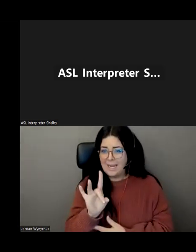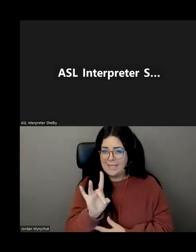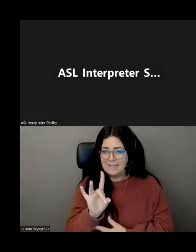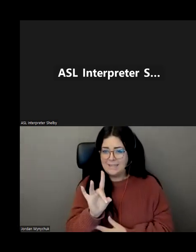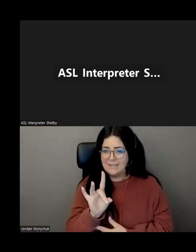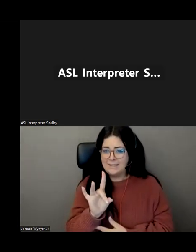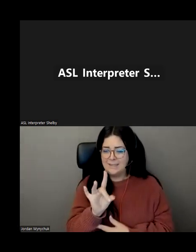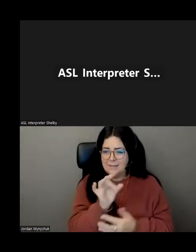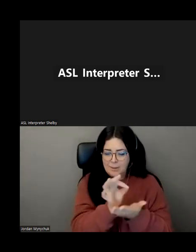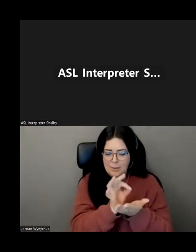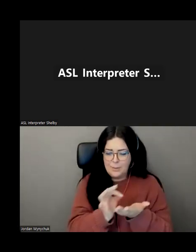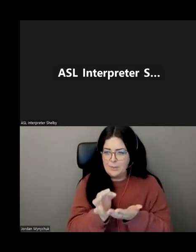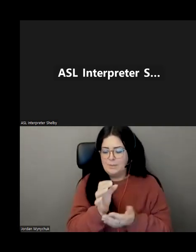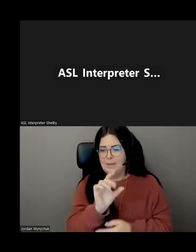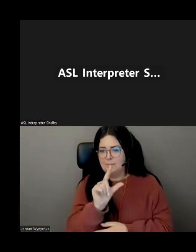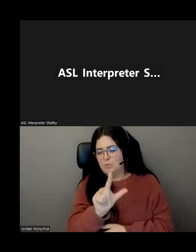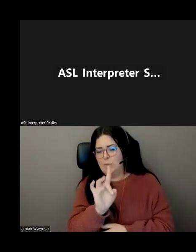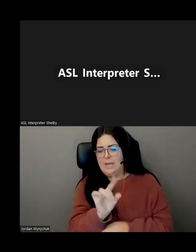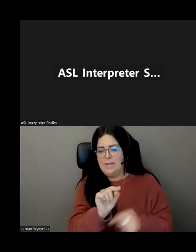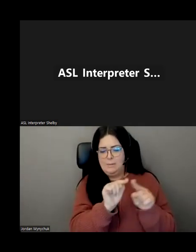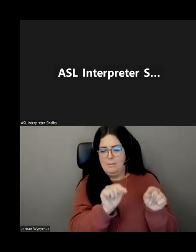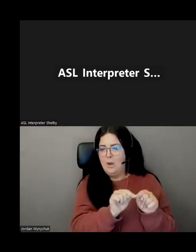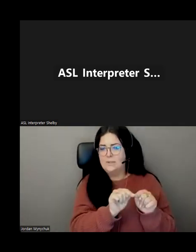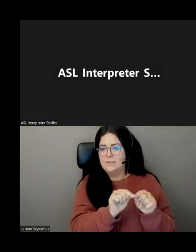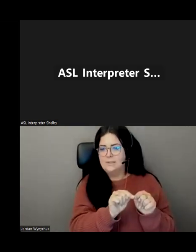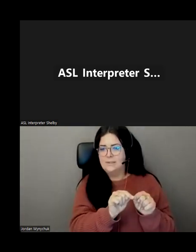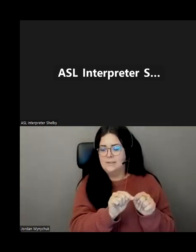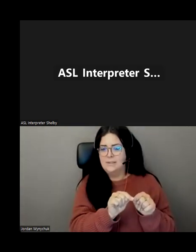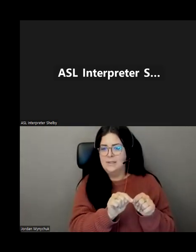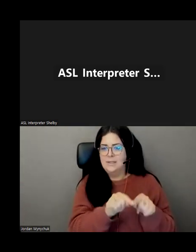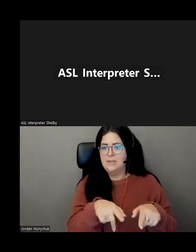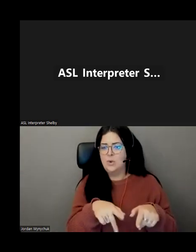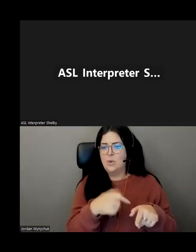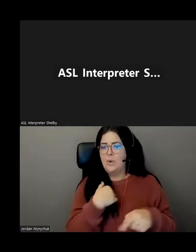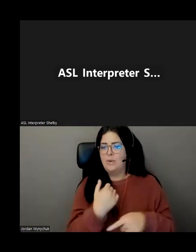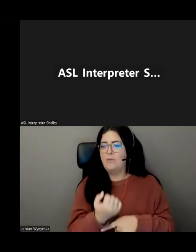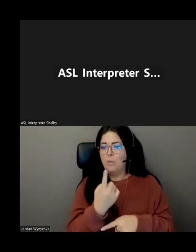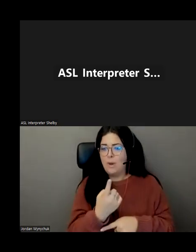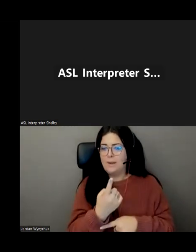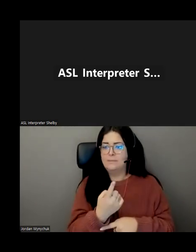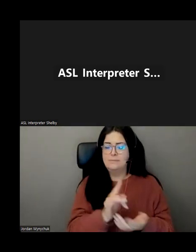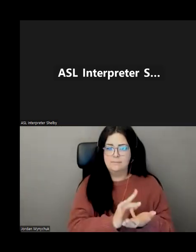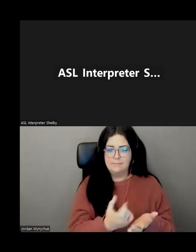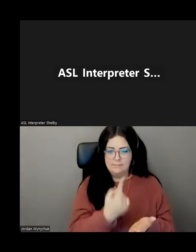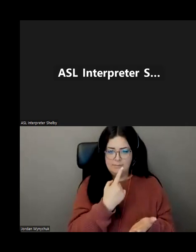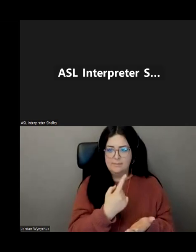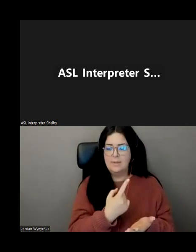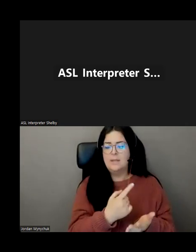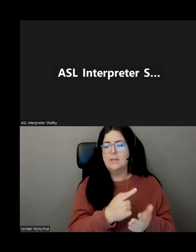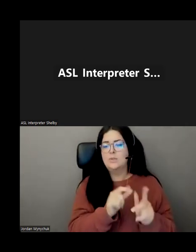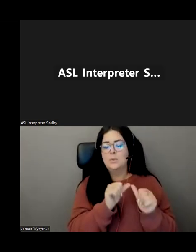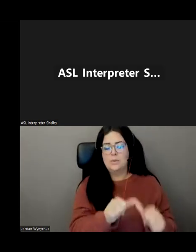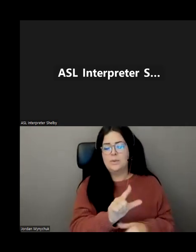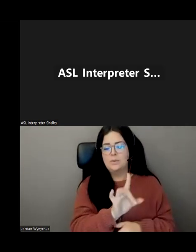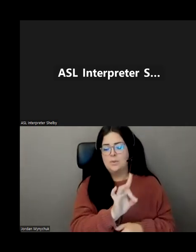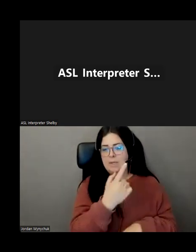example it'll if you have one one dose a day it'll it'll last for 28 days four days four doses a day it'll last for seven